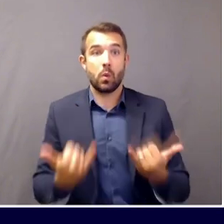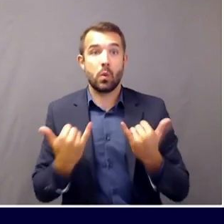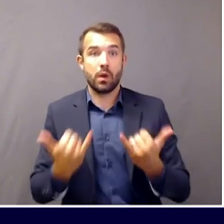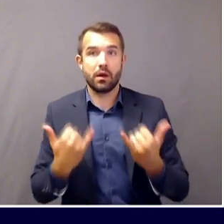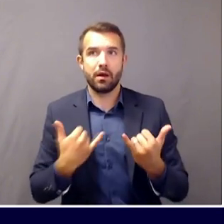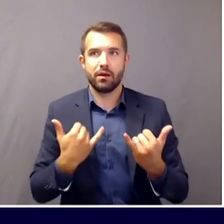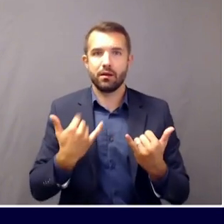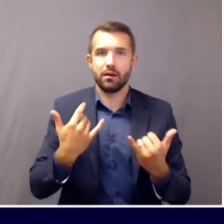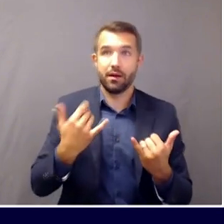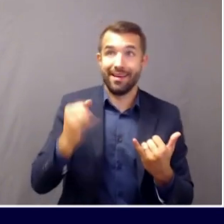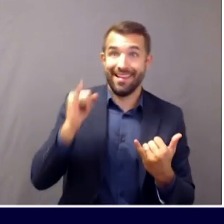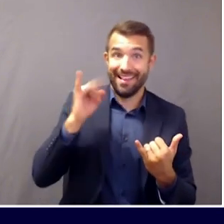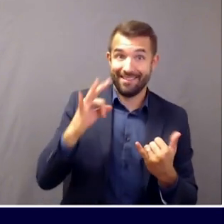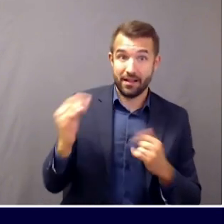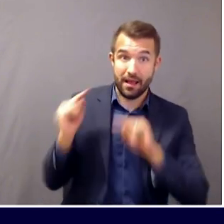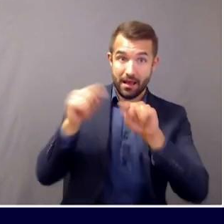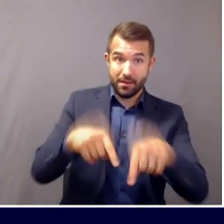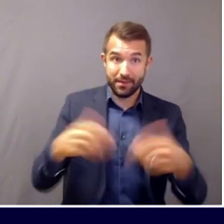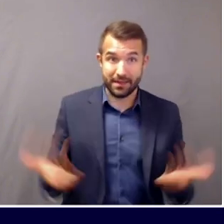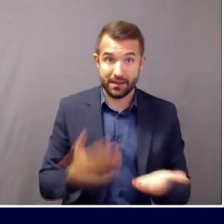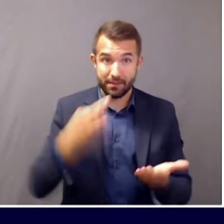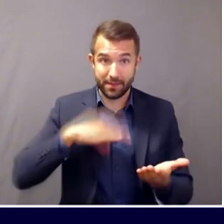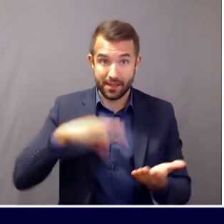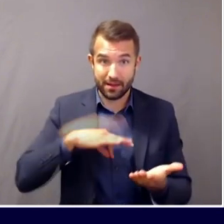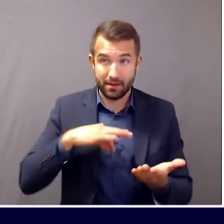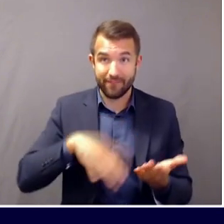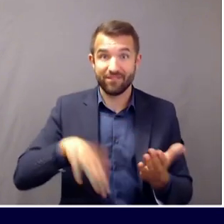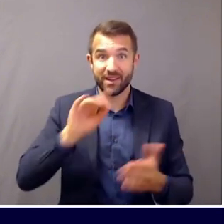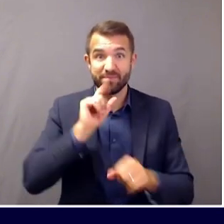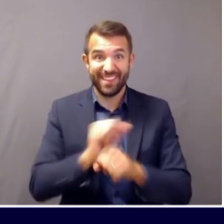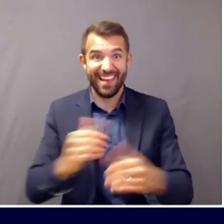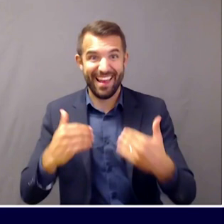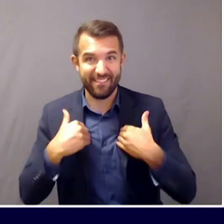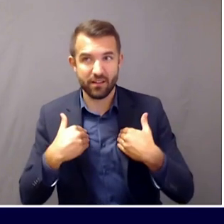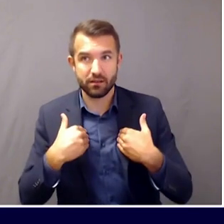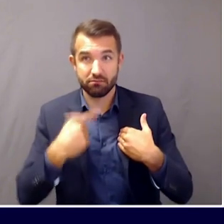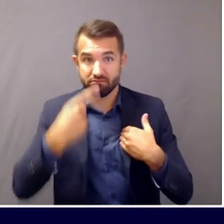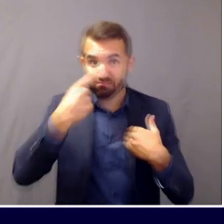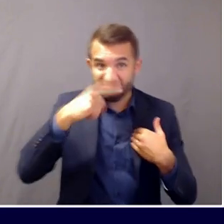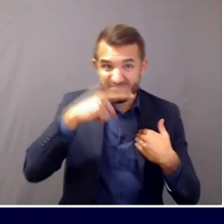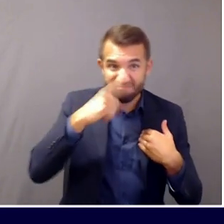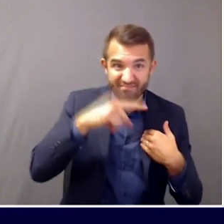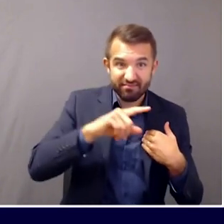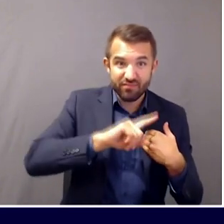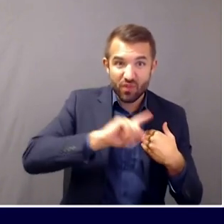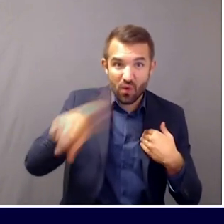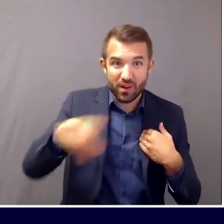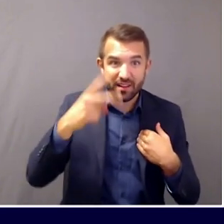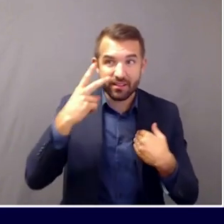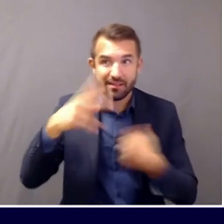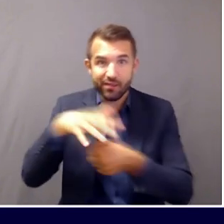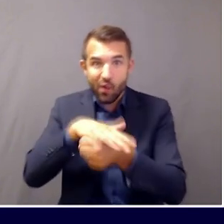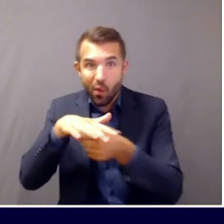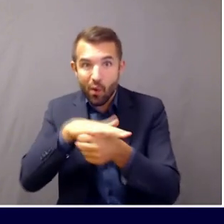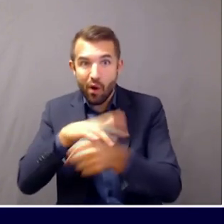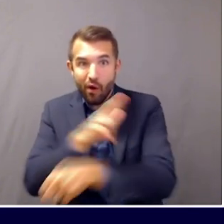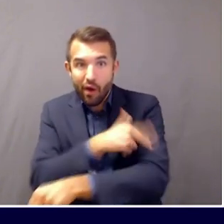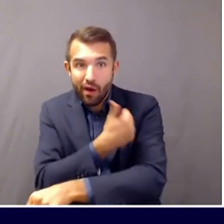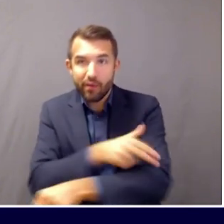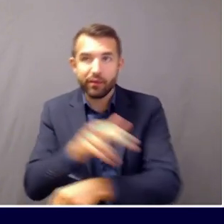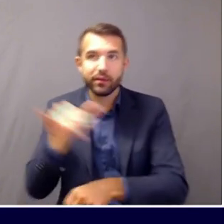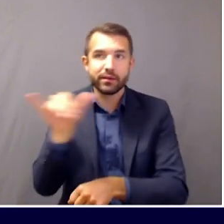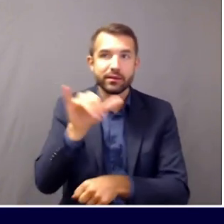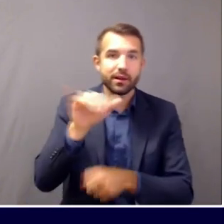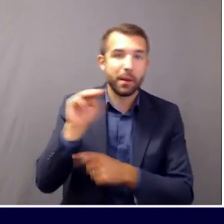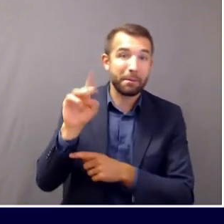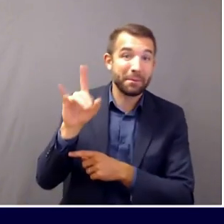if they find themselves in the situation that that five or so people did recently, that they discover their test. Presumably many